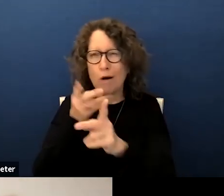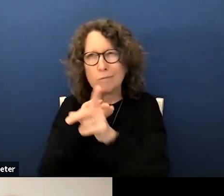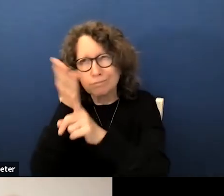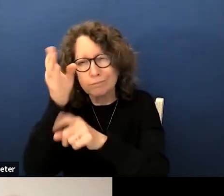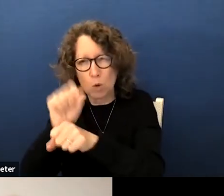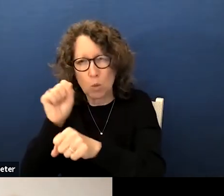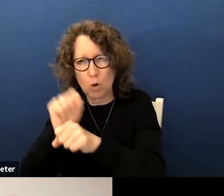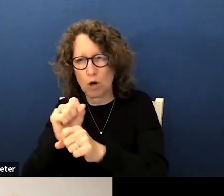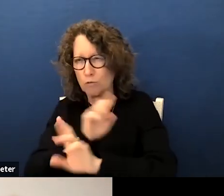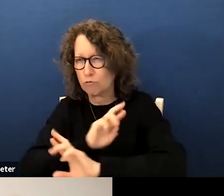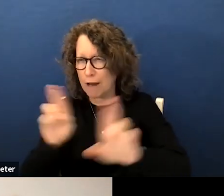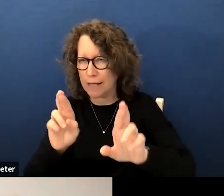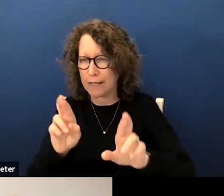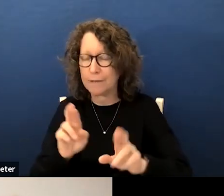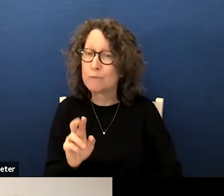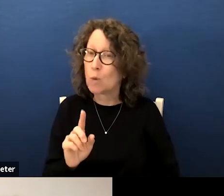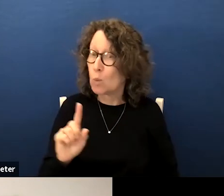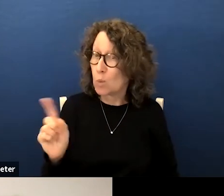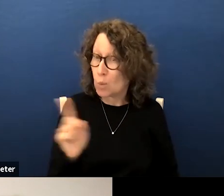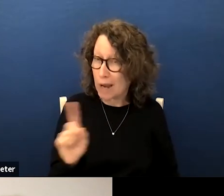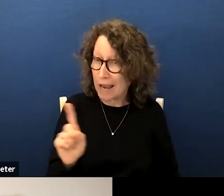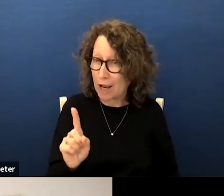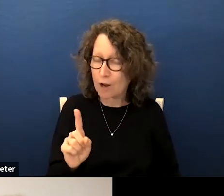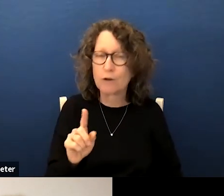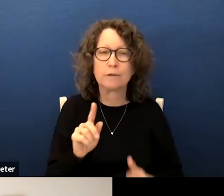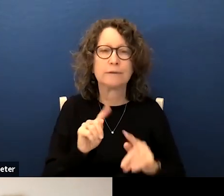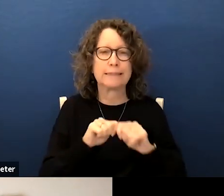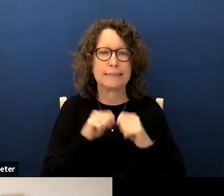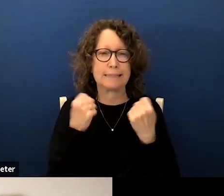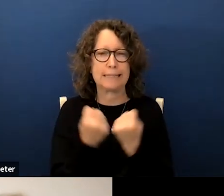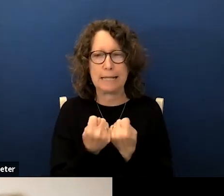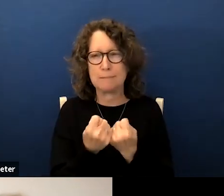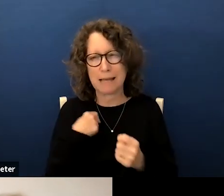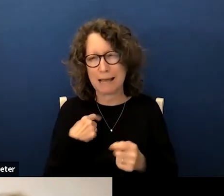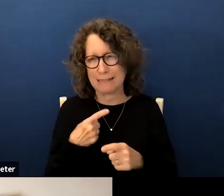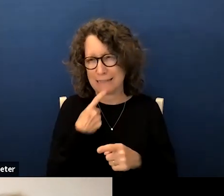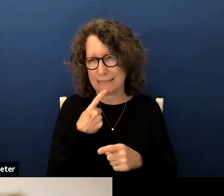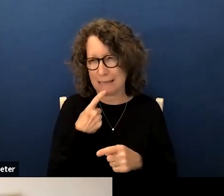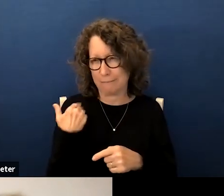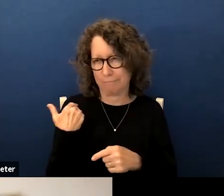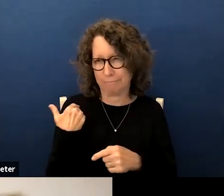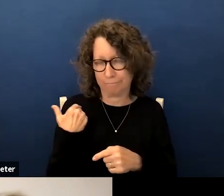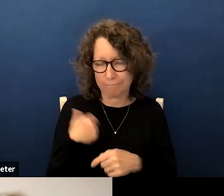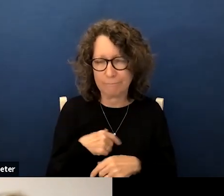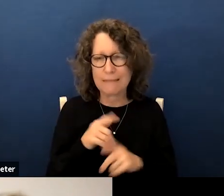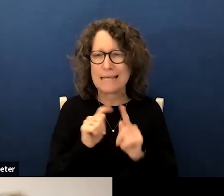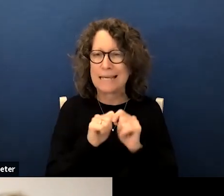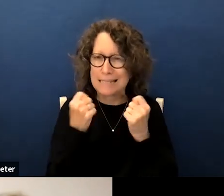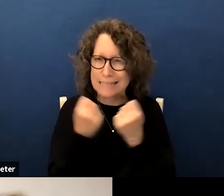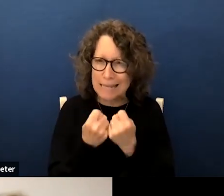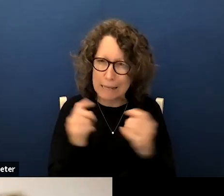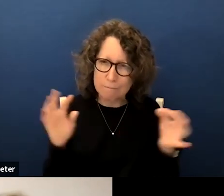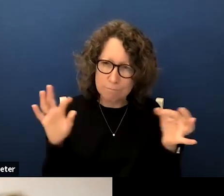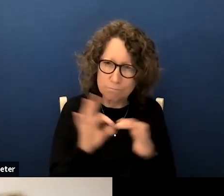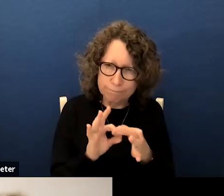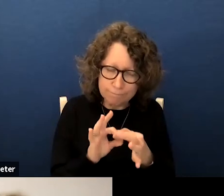where do we do this we do this in teams as i mentioned before we team up